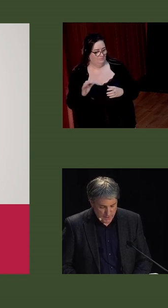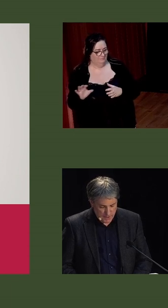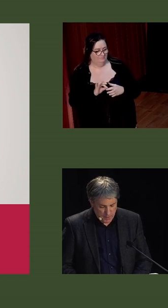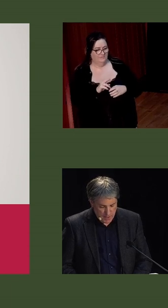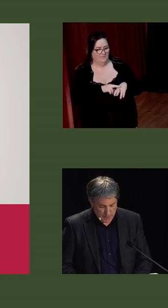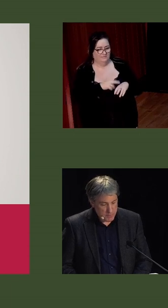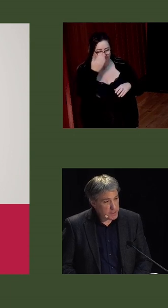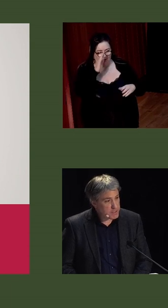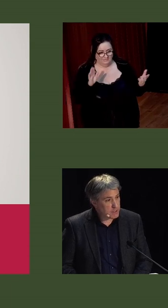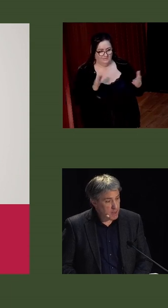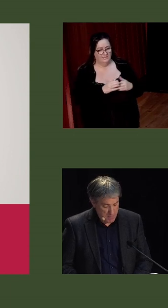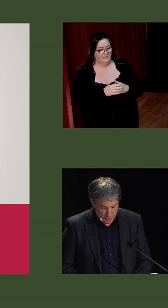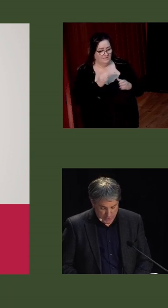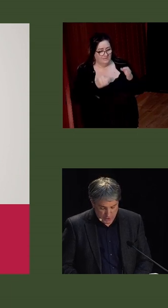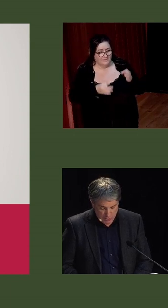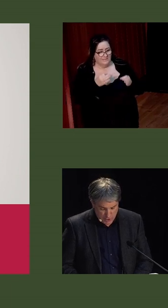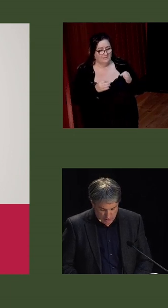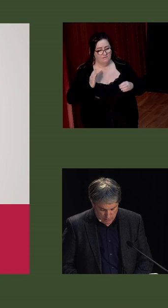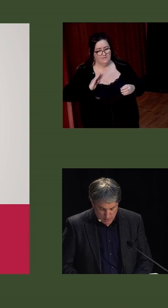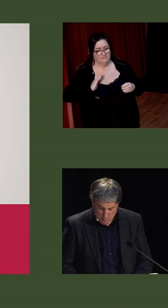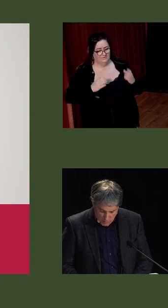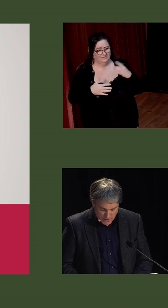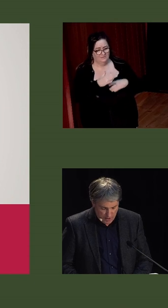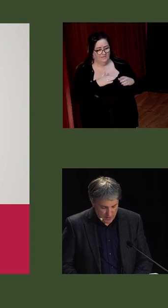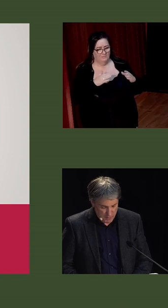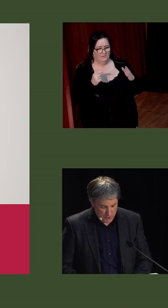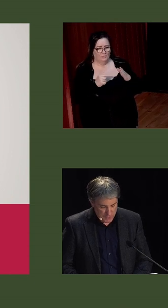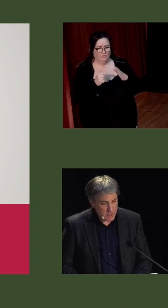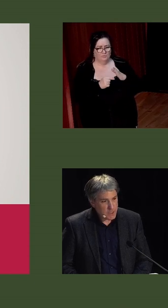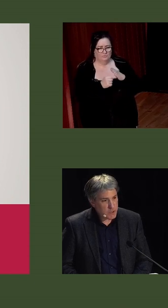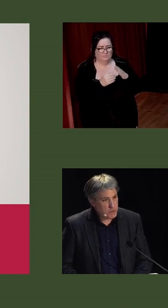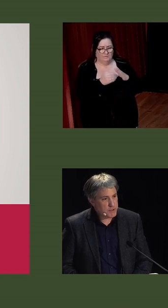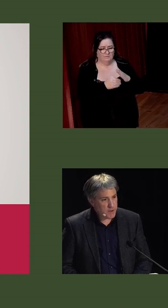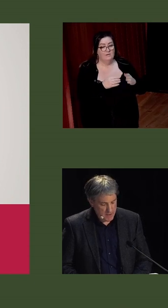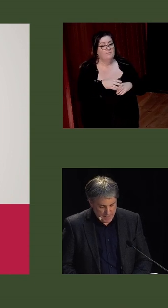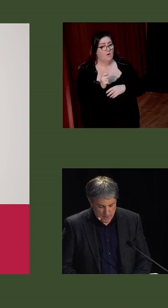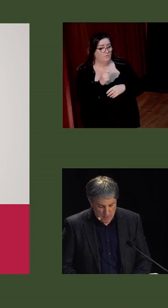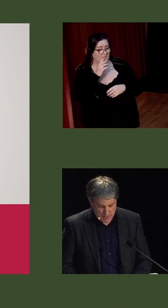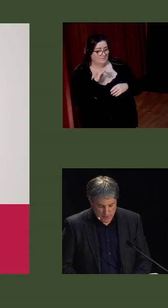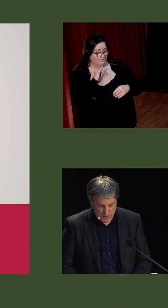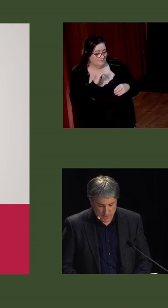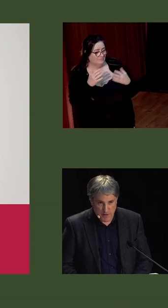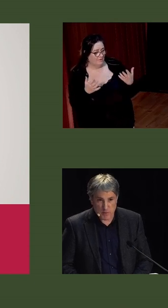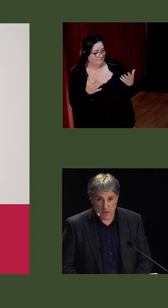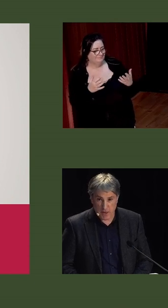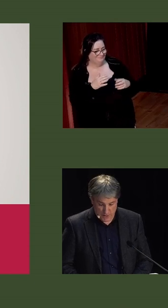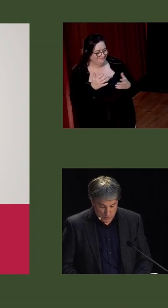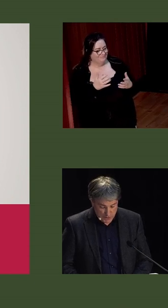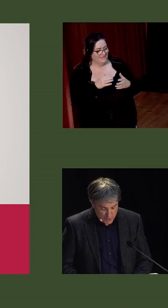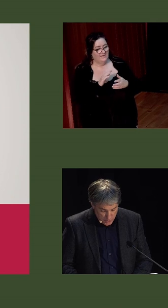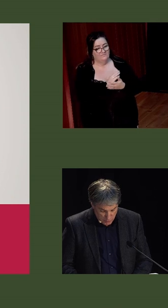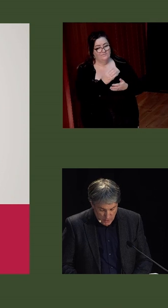Against a deteriorating political and military situation, most Catholic bishops used their Lenten pastorals in